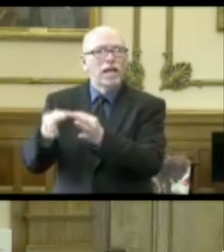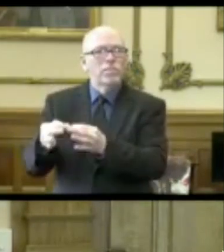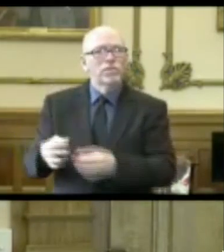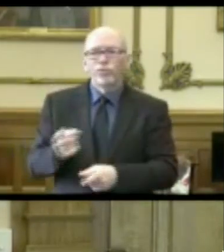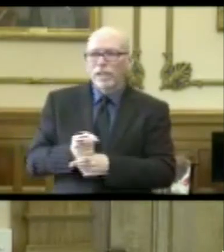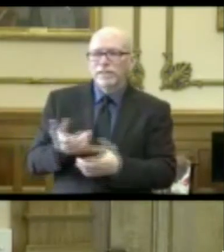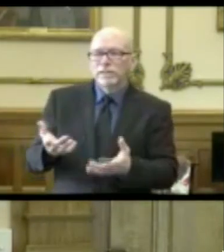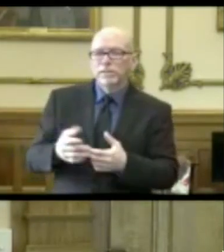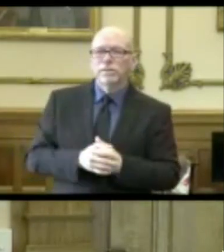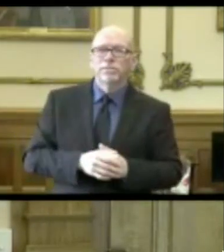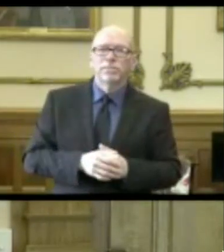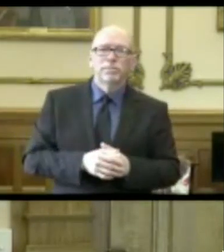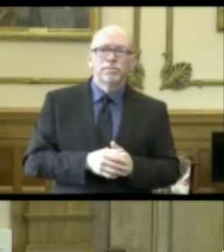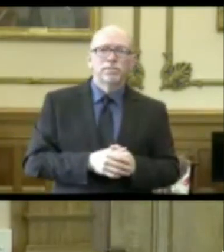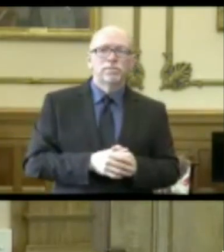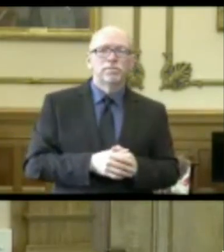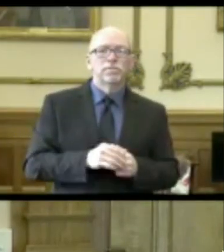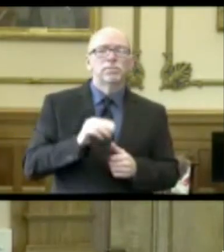families. Yeah. That's right.